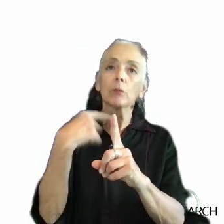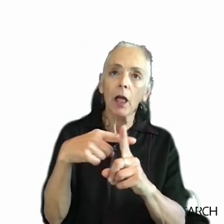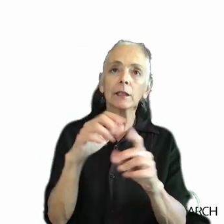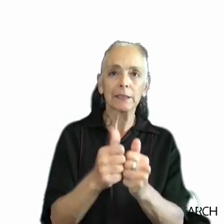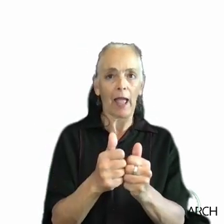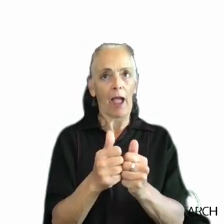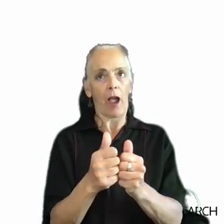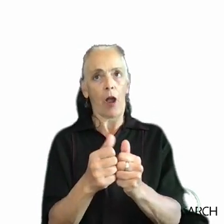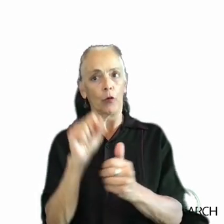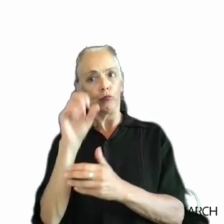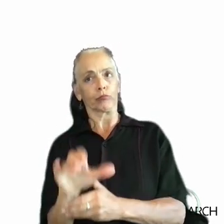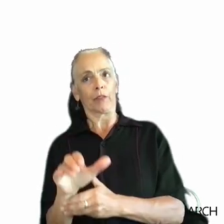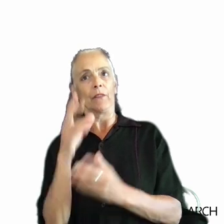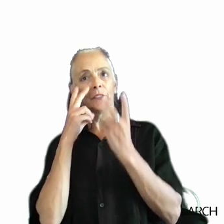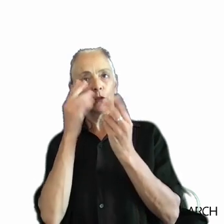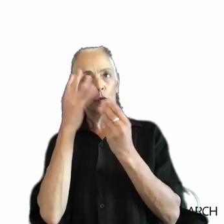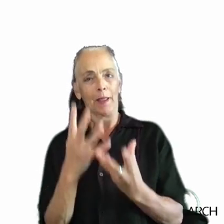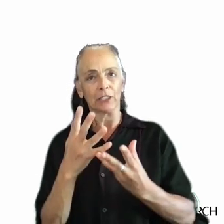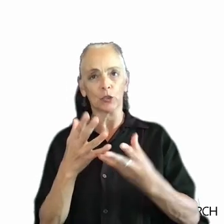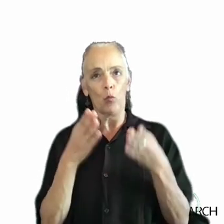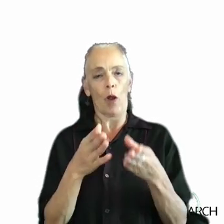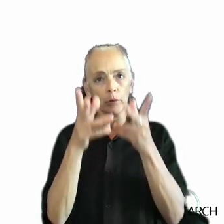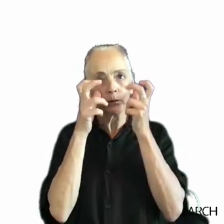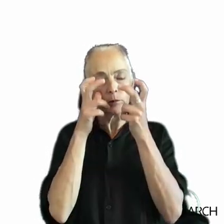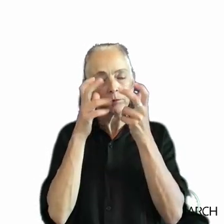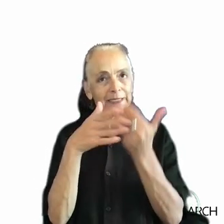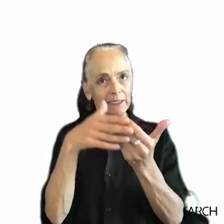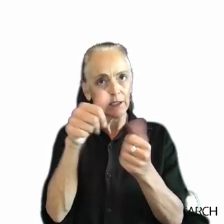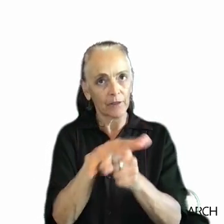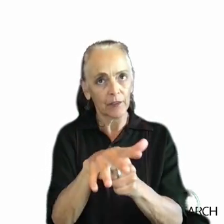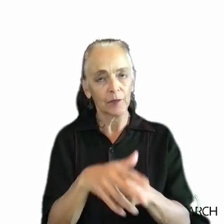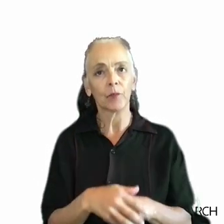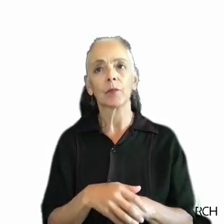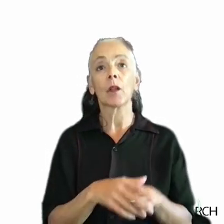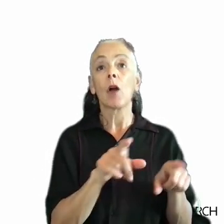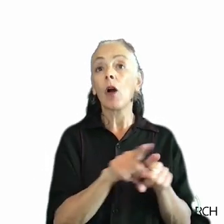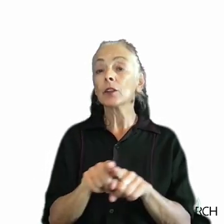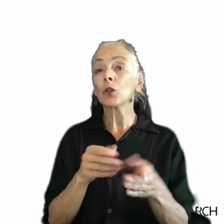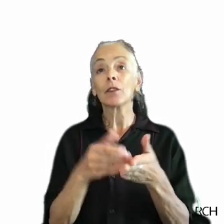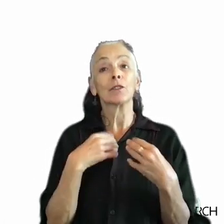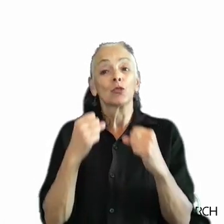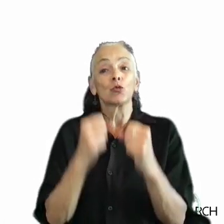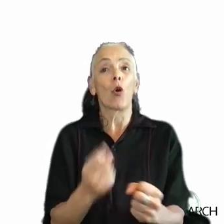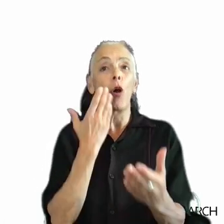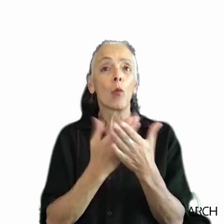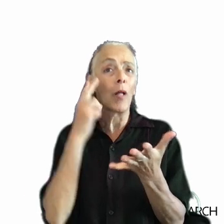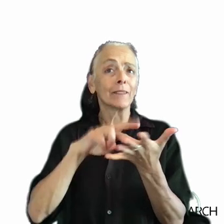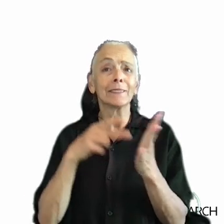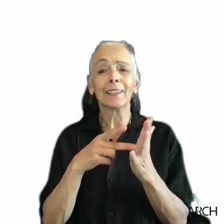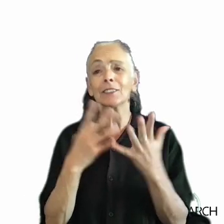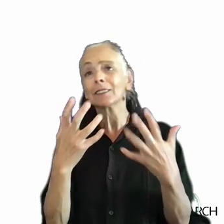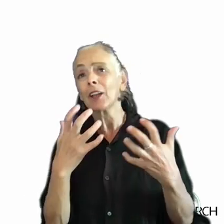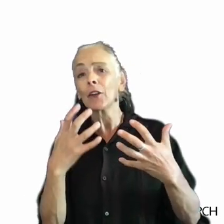in a way that they will be able to easily perceive it. There's also often a strong and very well-intentioned desire to figure out